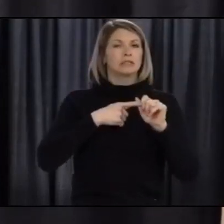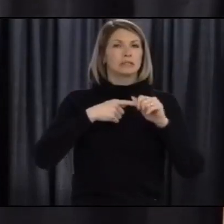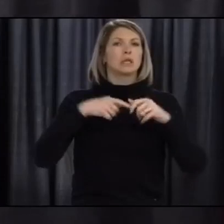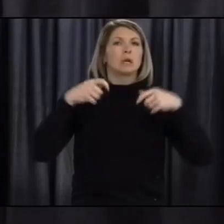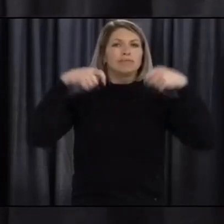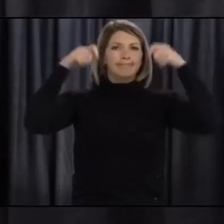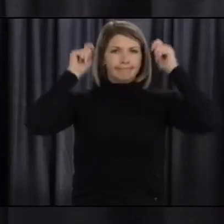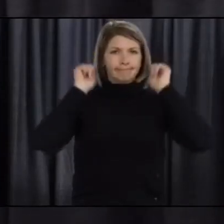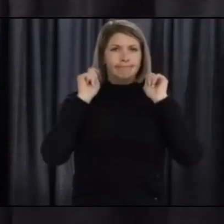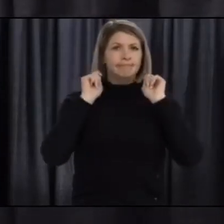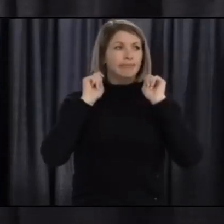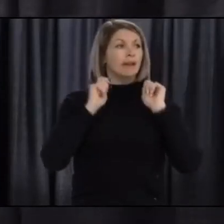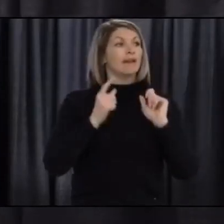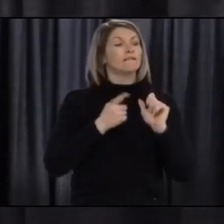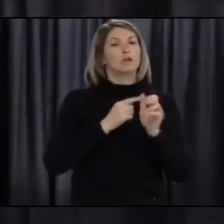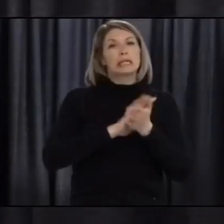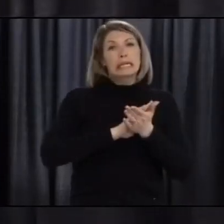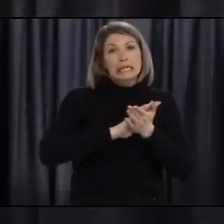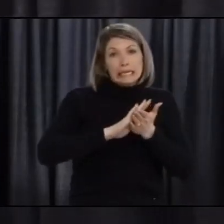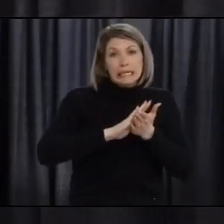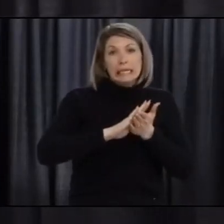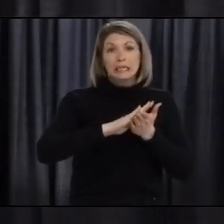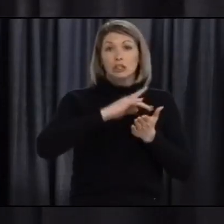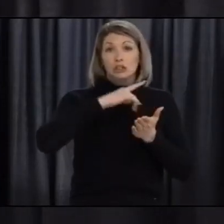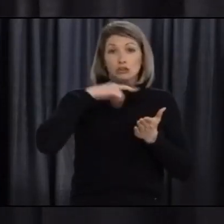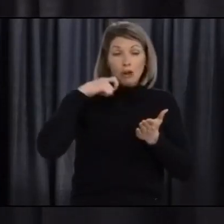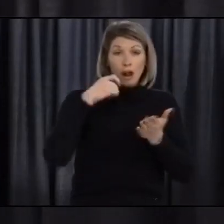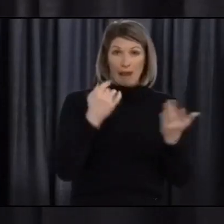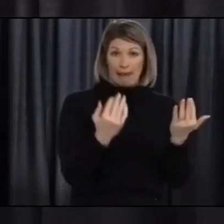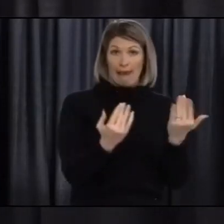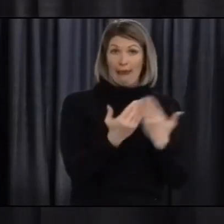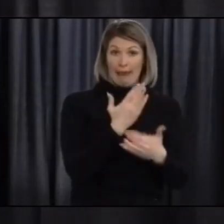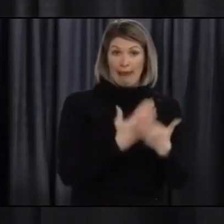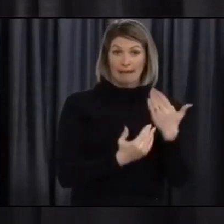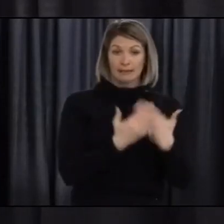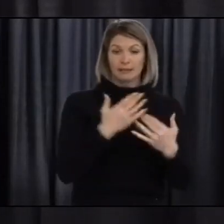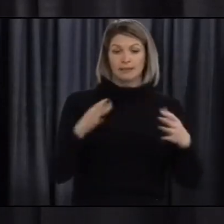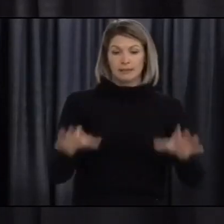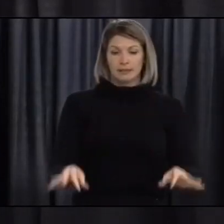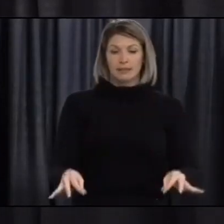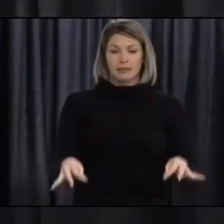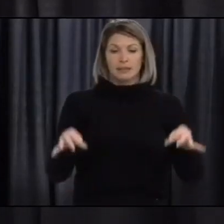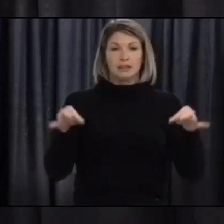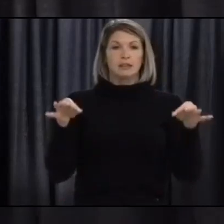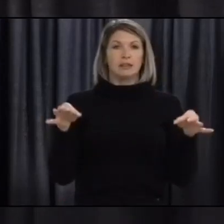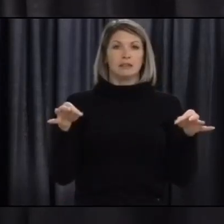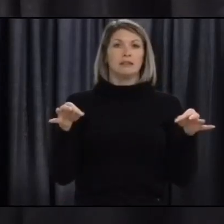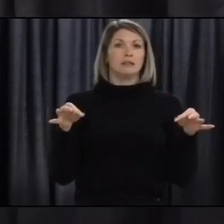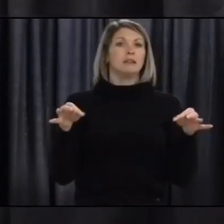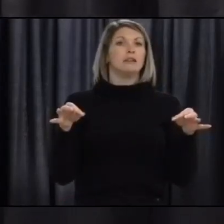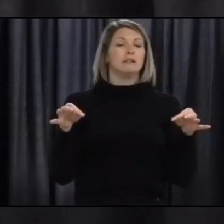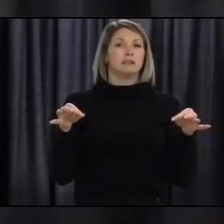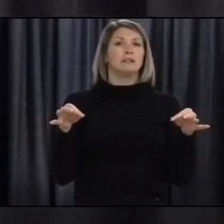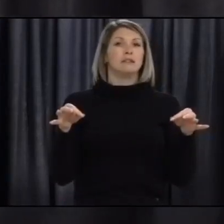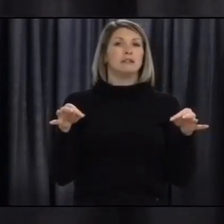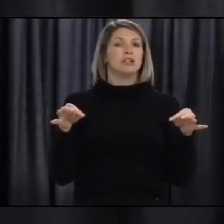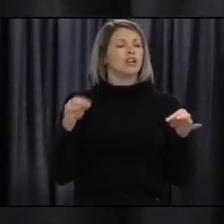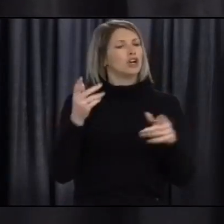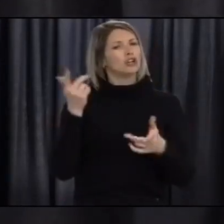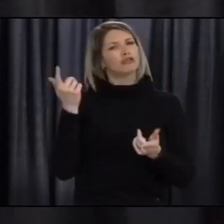When your hands are clean and dry pick up your mask by the ear loops. Touch your mask as little as possible.